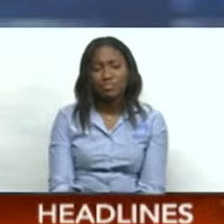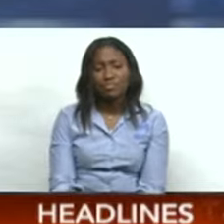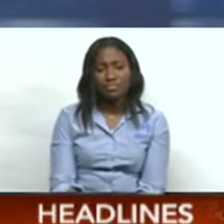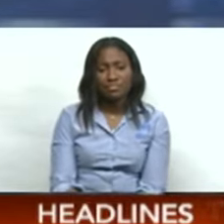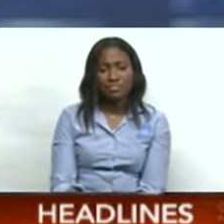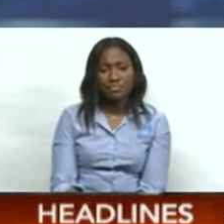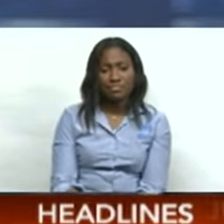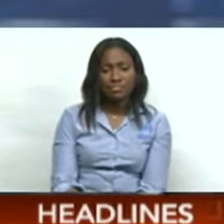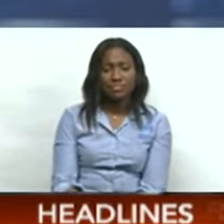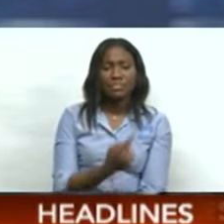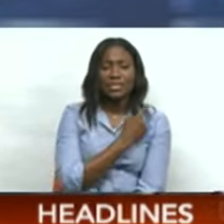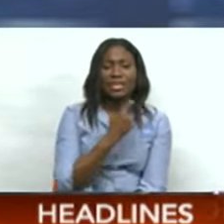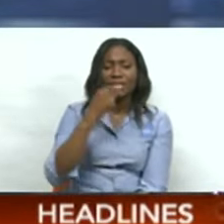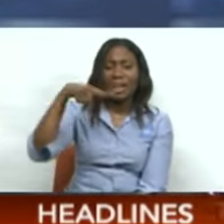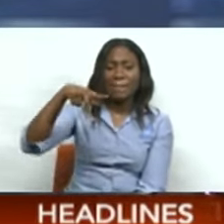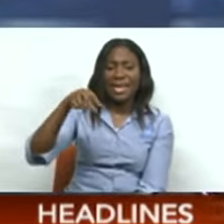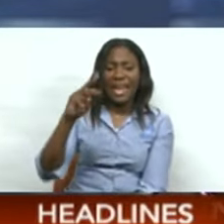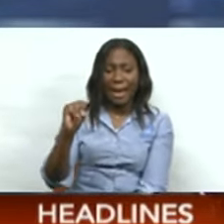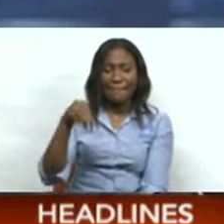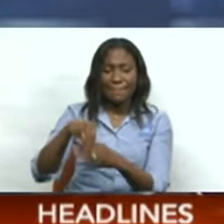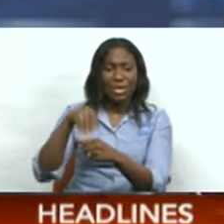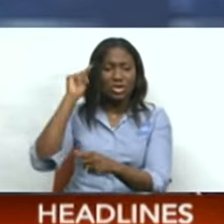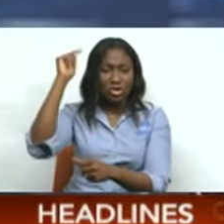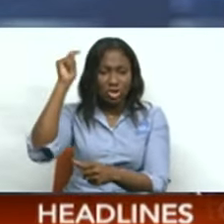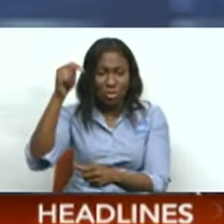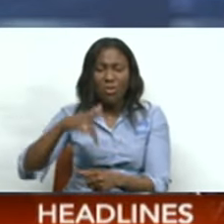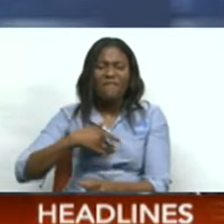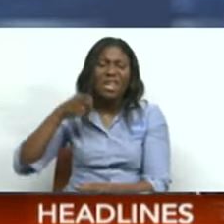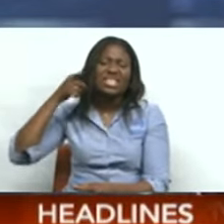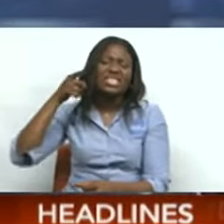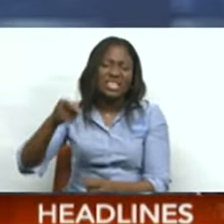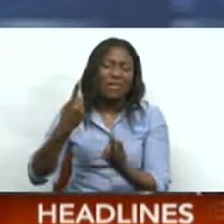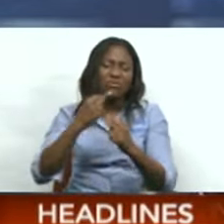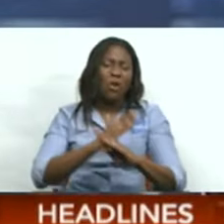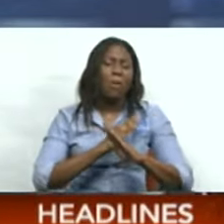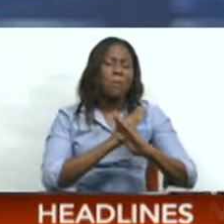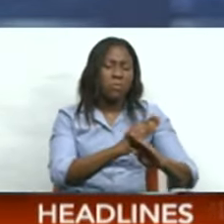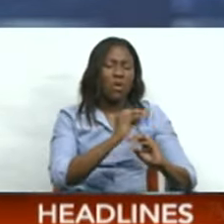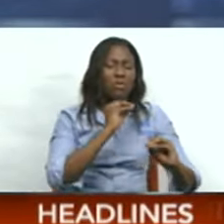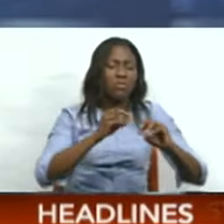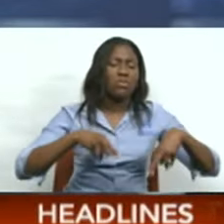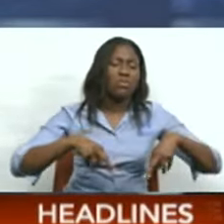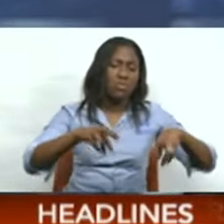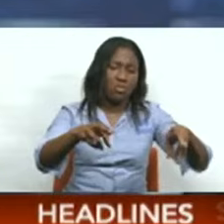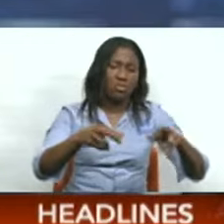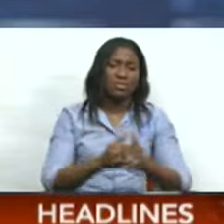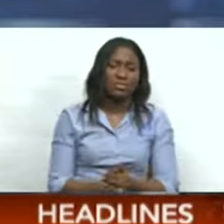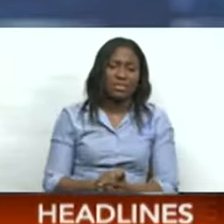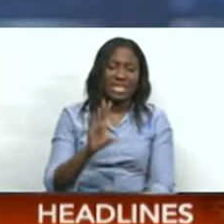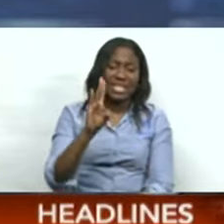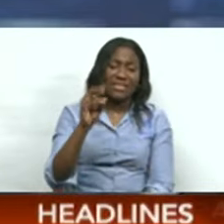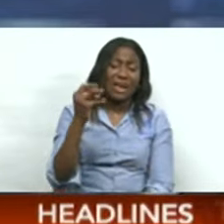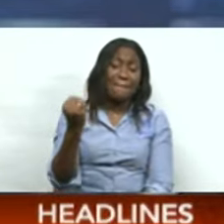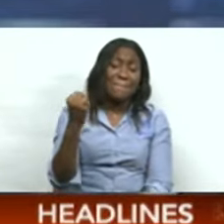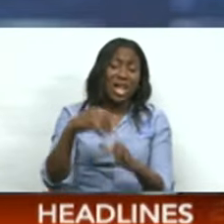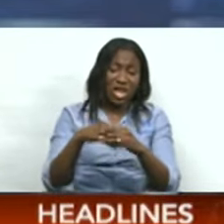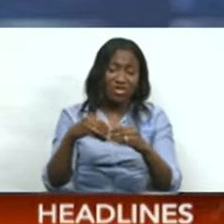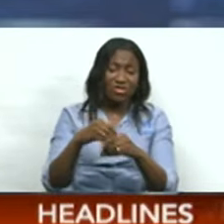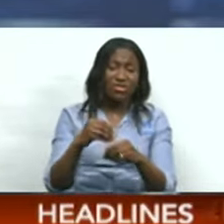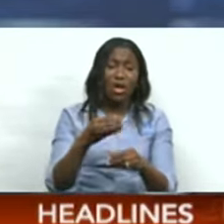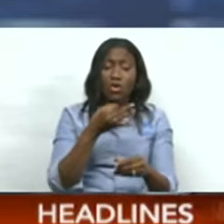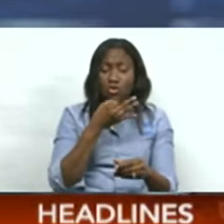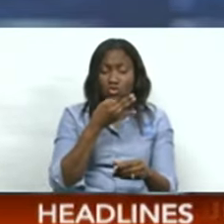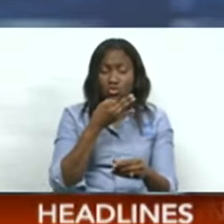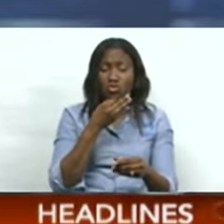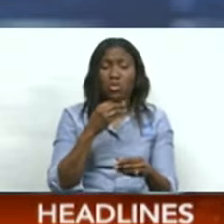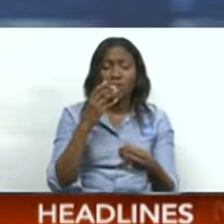James accused the PNM Tobago Council and its members of deliberately working to discredit the project. The $70 million road is 75 percent